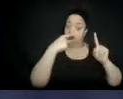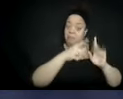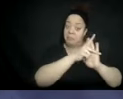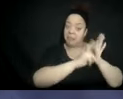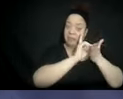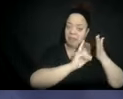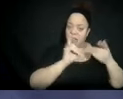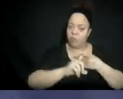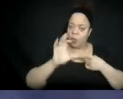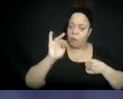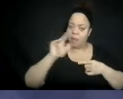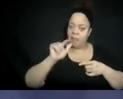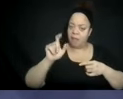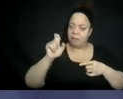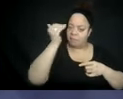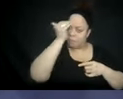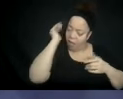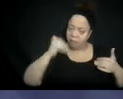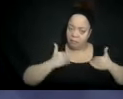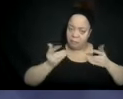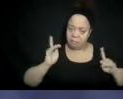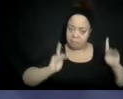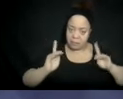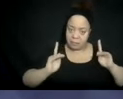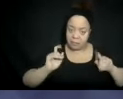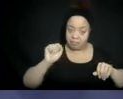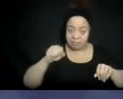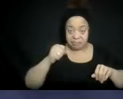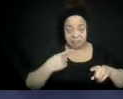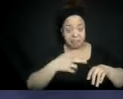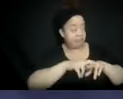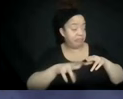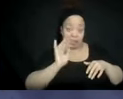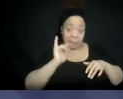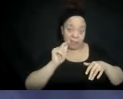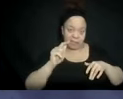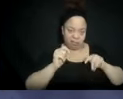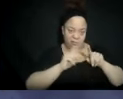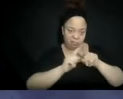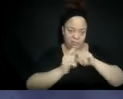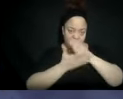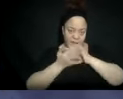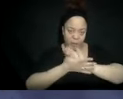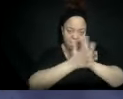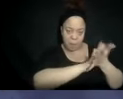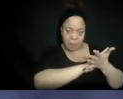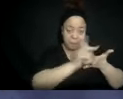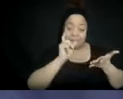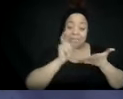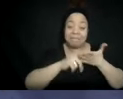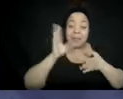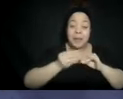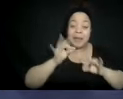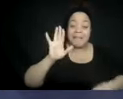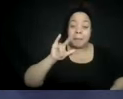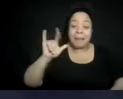you know, as a young person, things that maybe you hadn't necessarily known, but that is real, you know?